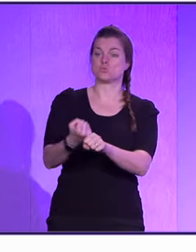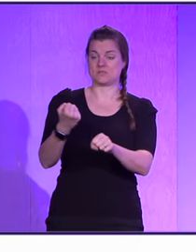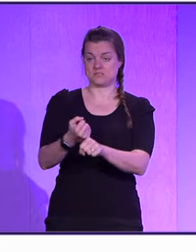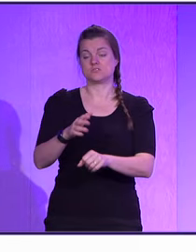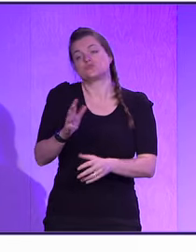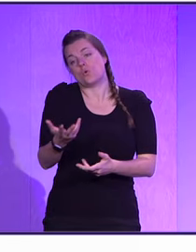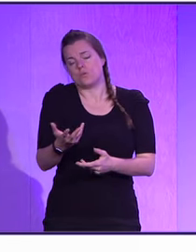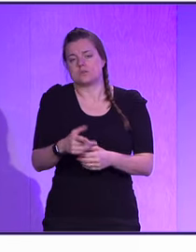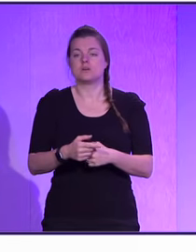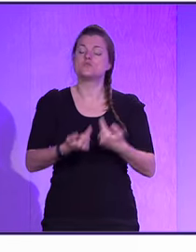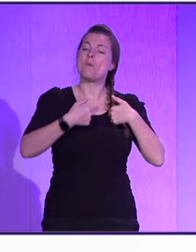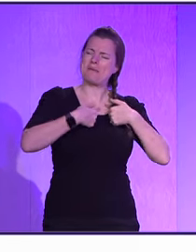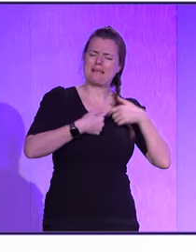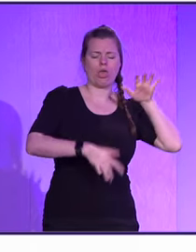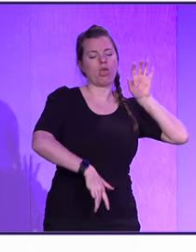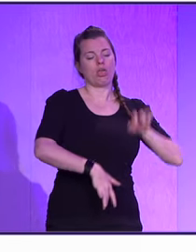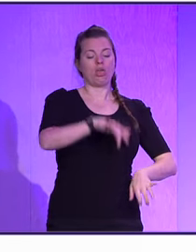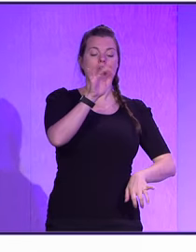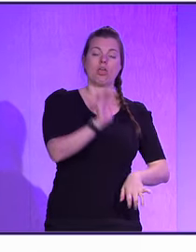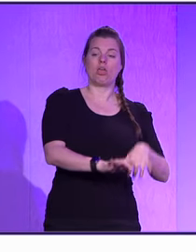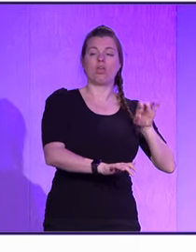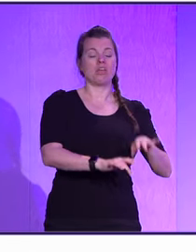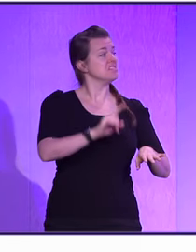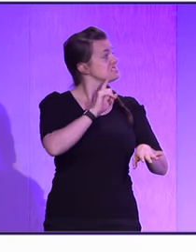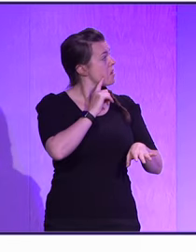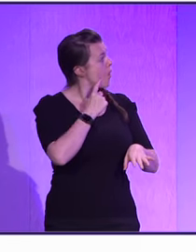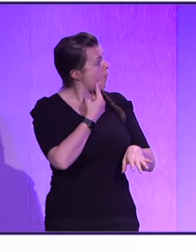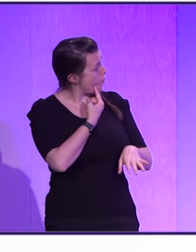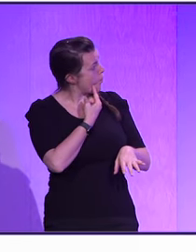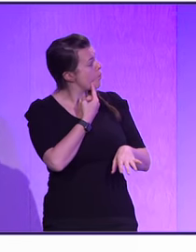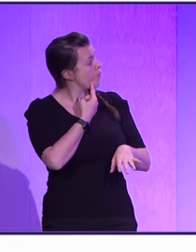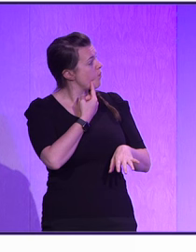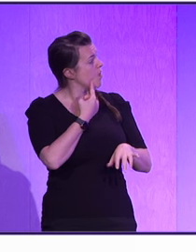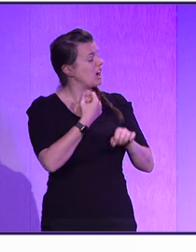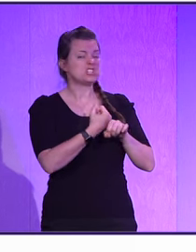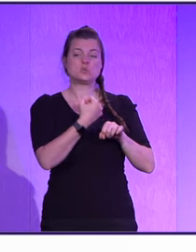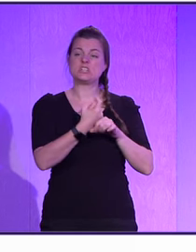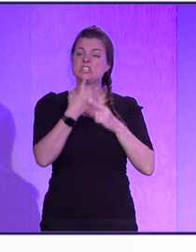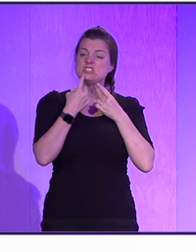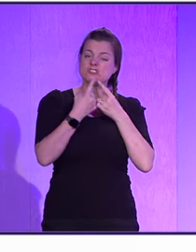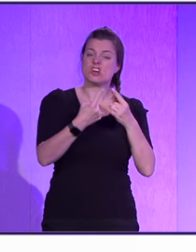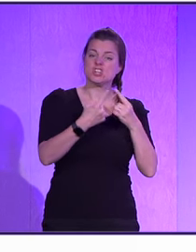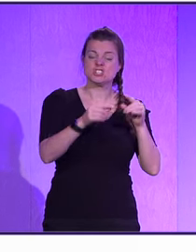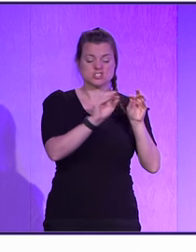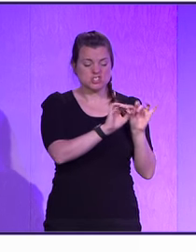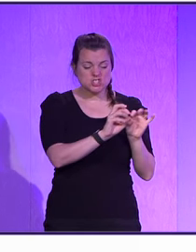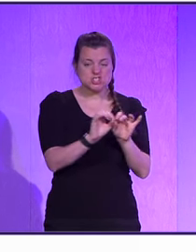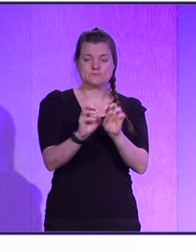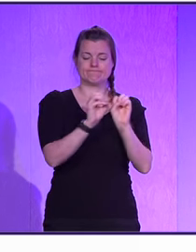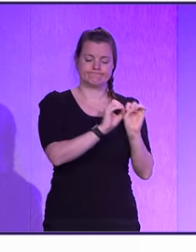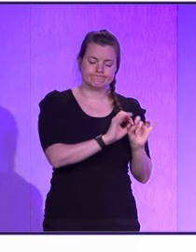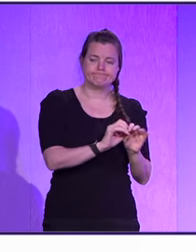run this. So me typing manually, again, pretty slow, doing all the instructions that he created,